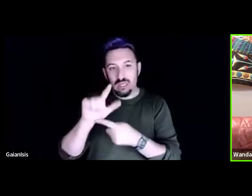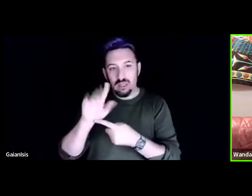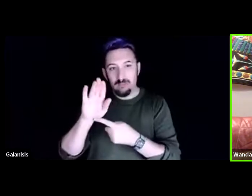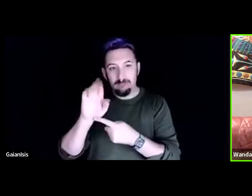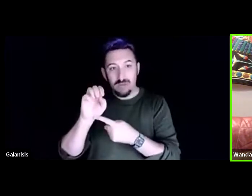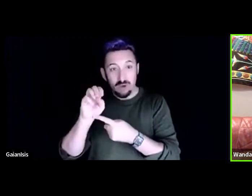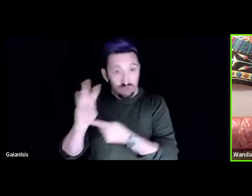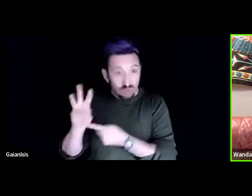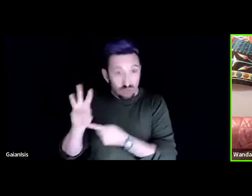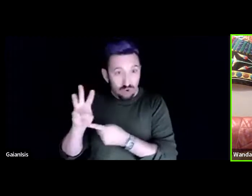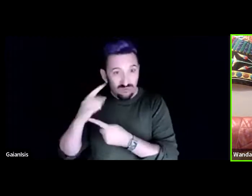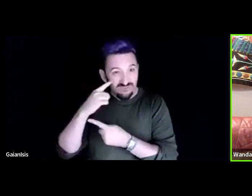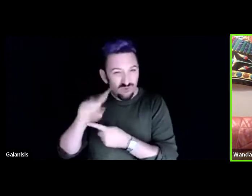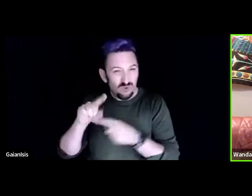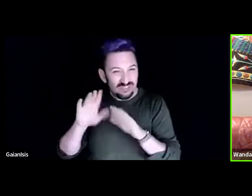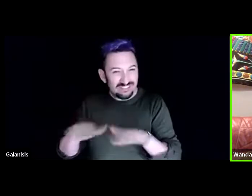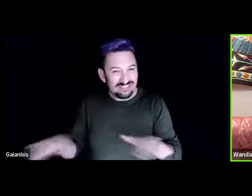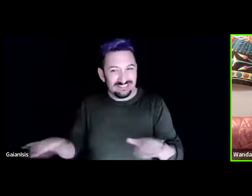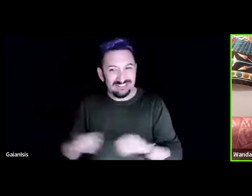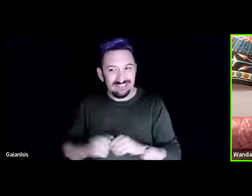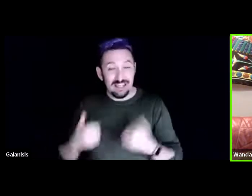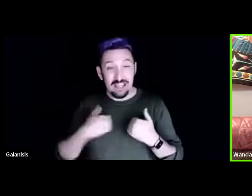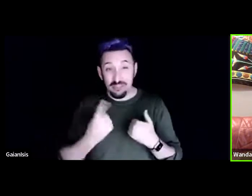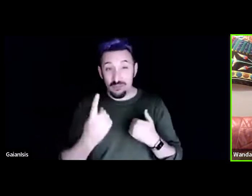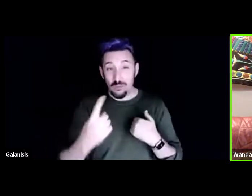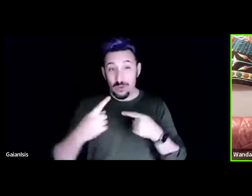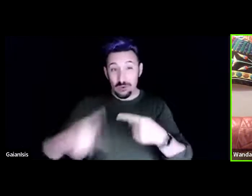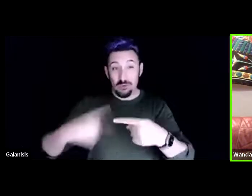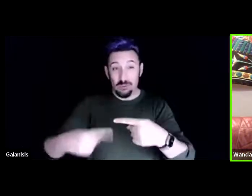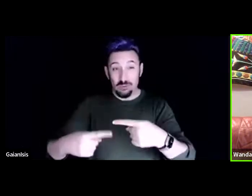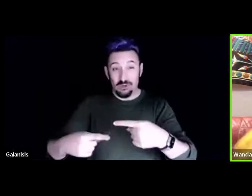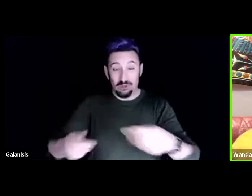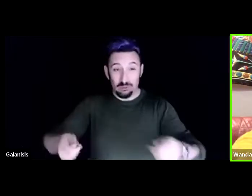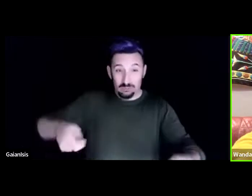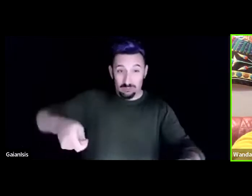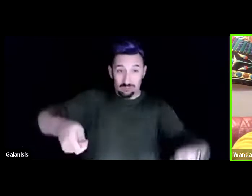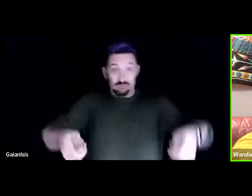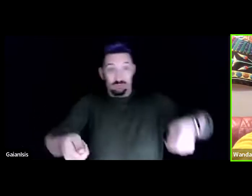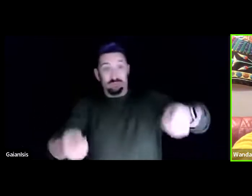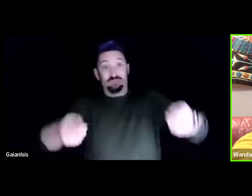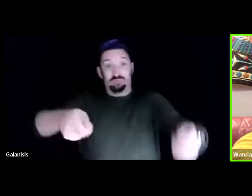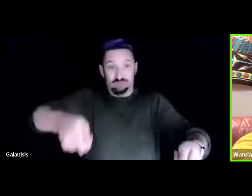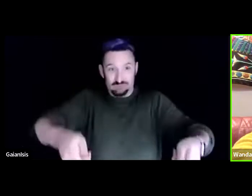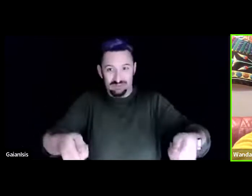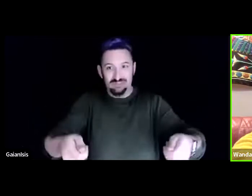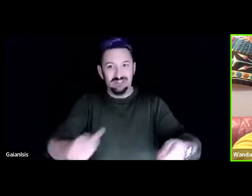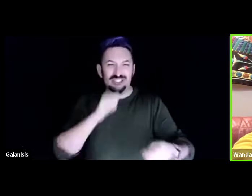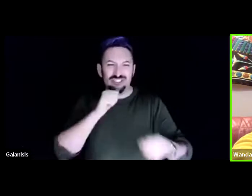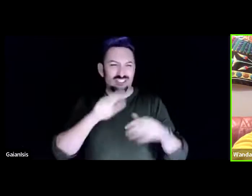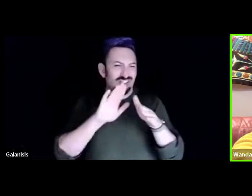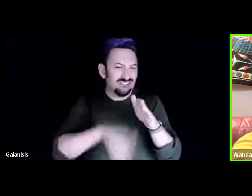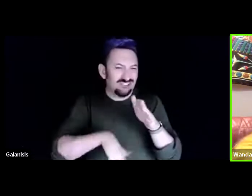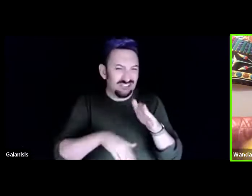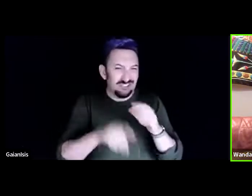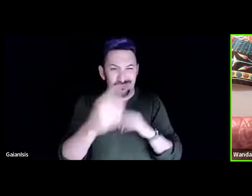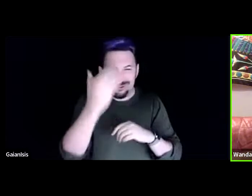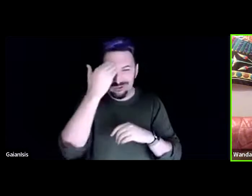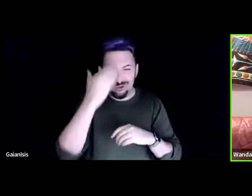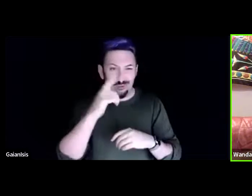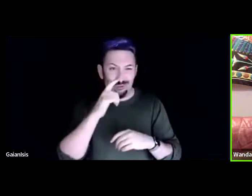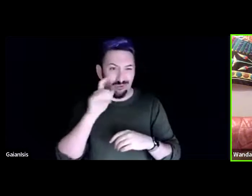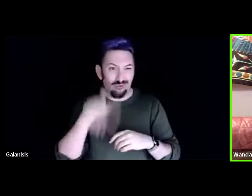with just a single uh wheel on the front of it right not the cheap ones now that you don't have to work to balance